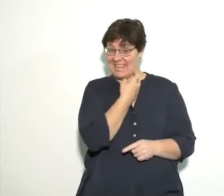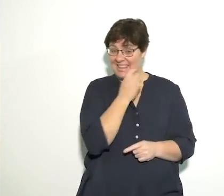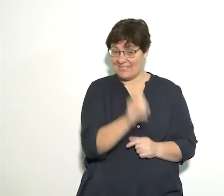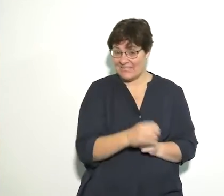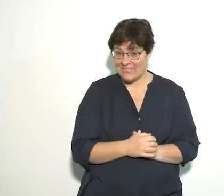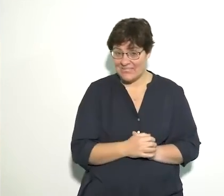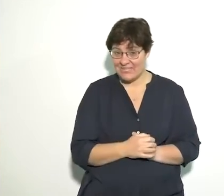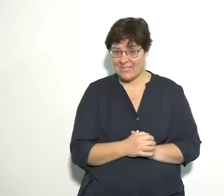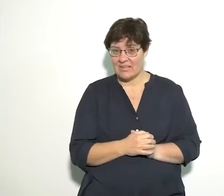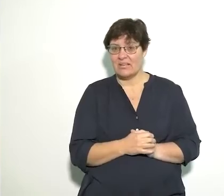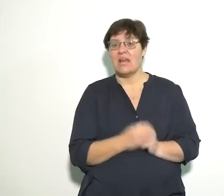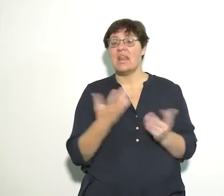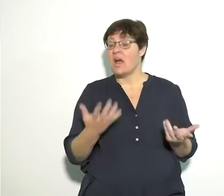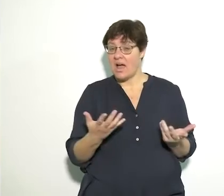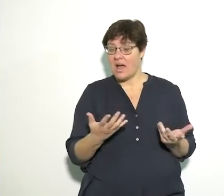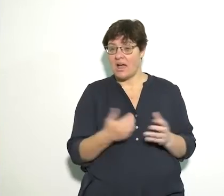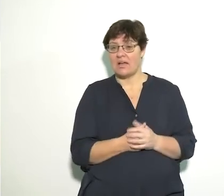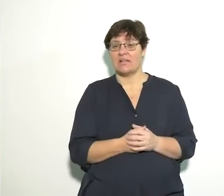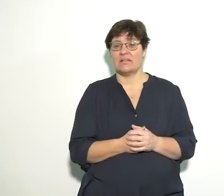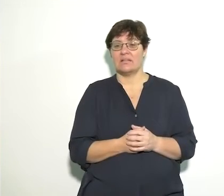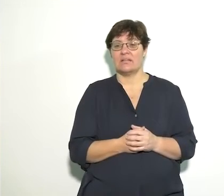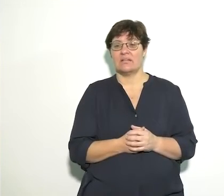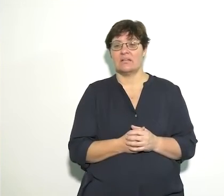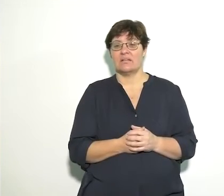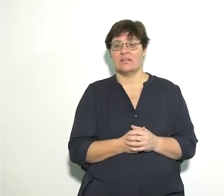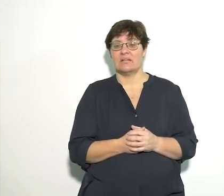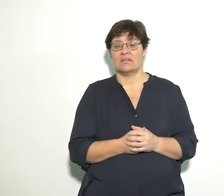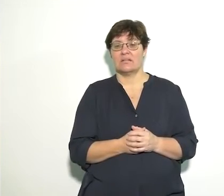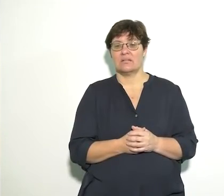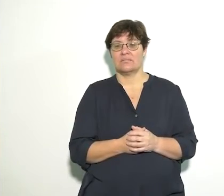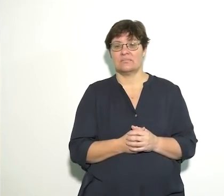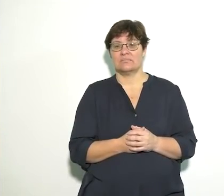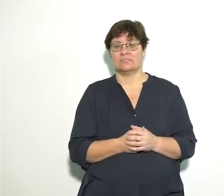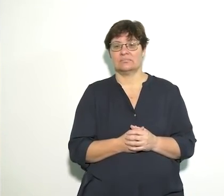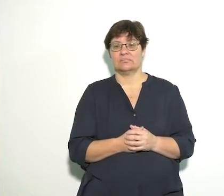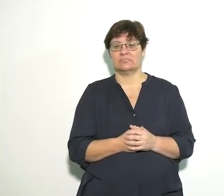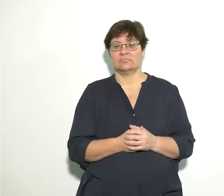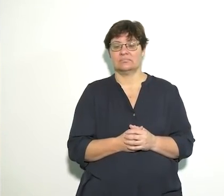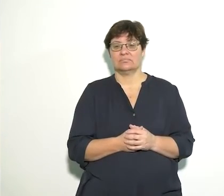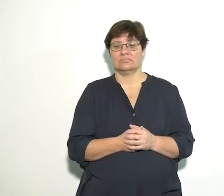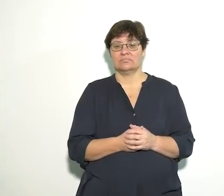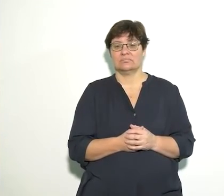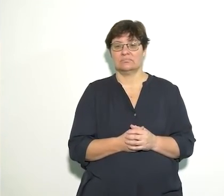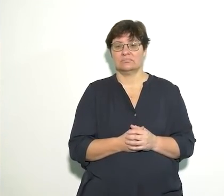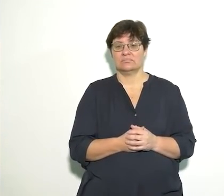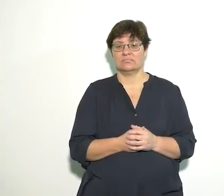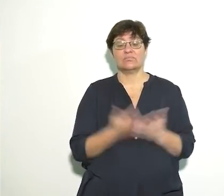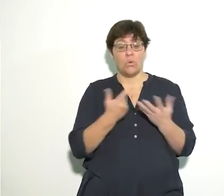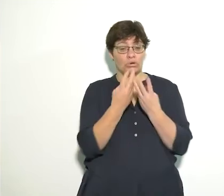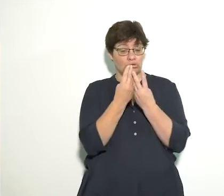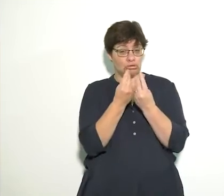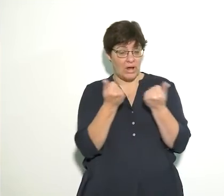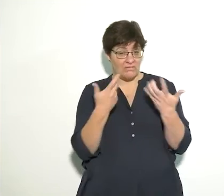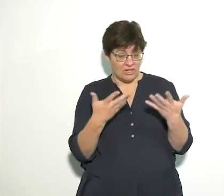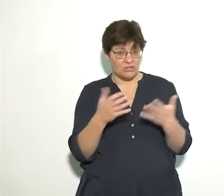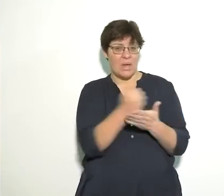going to look like and you can paste it at the end of your puppet when your puppet is